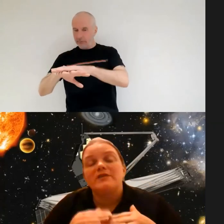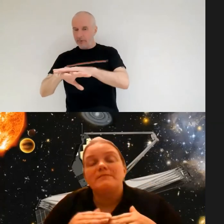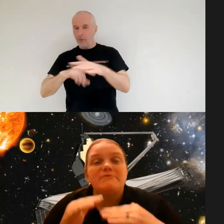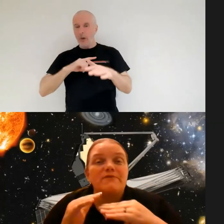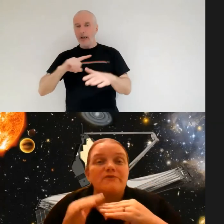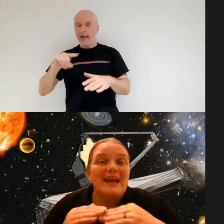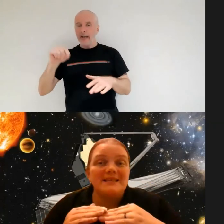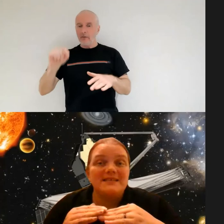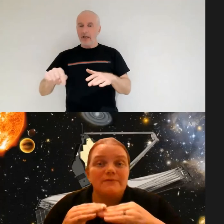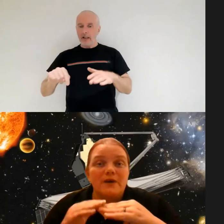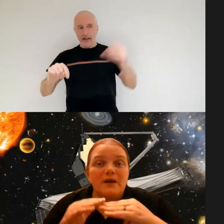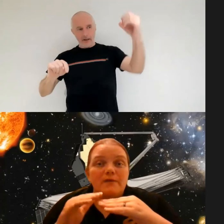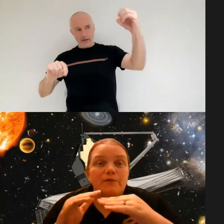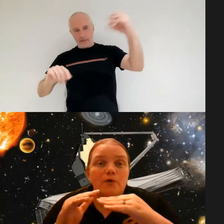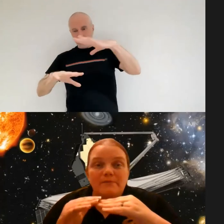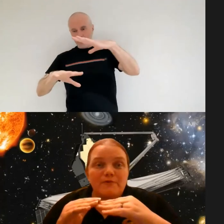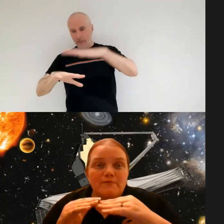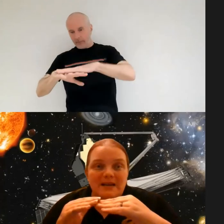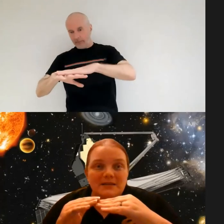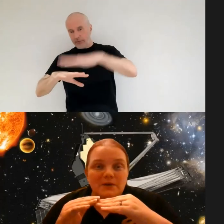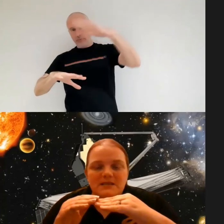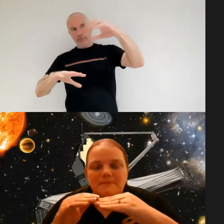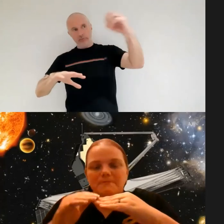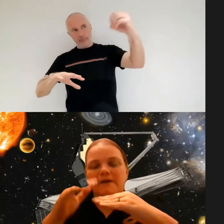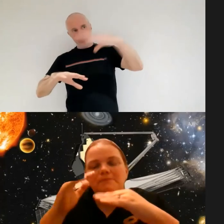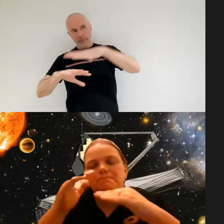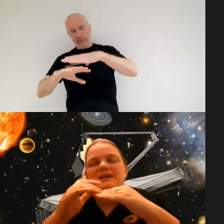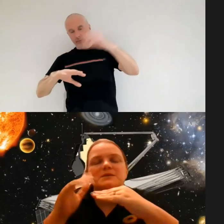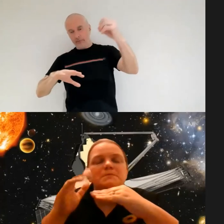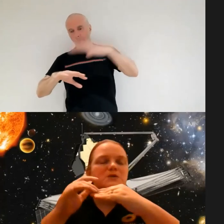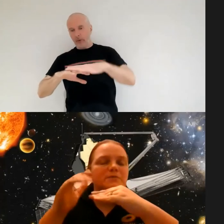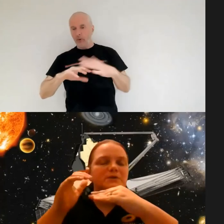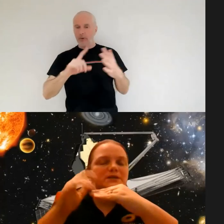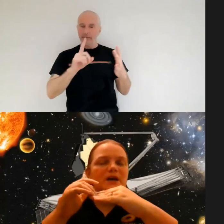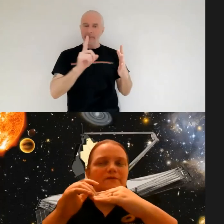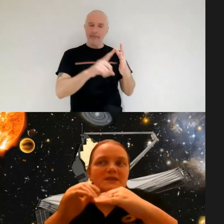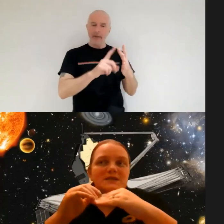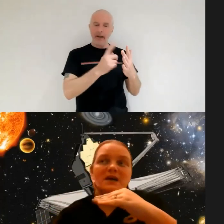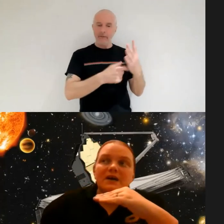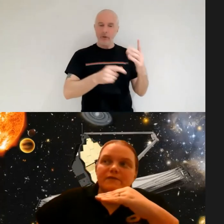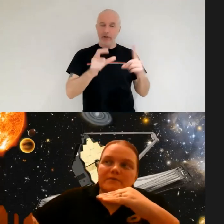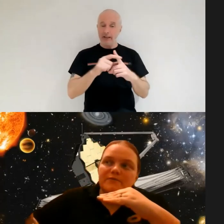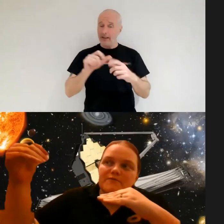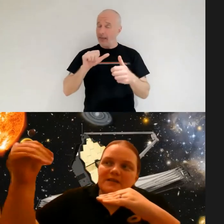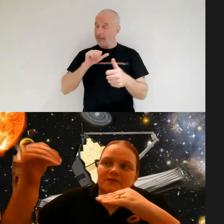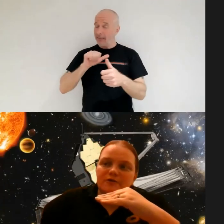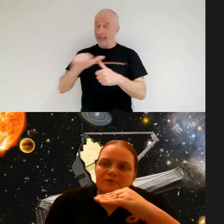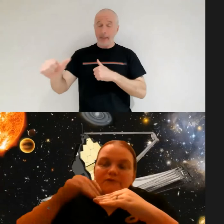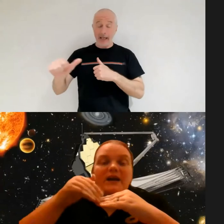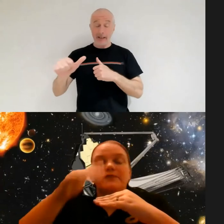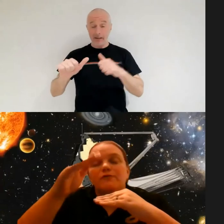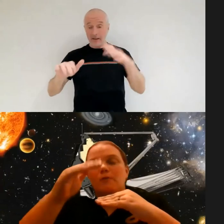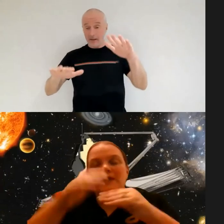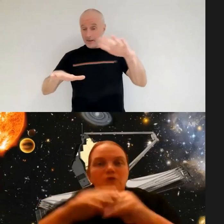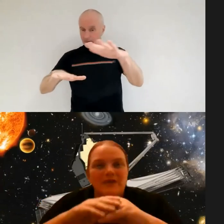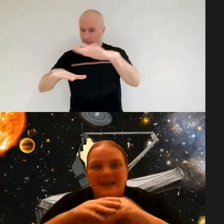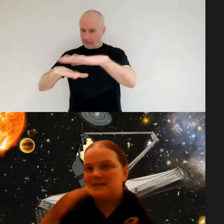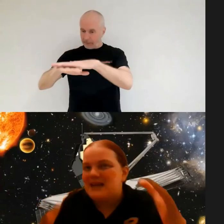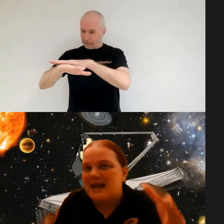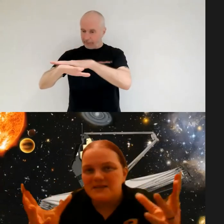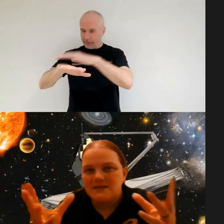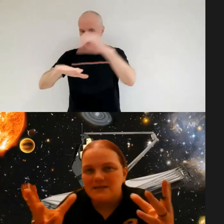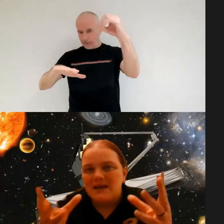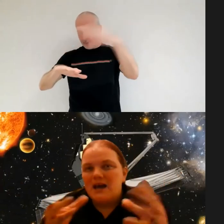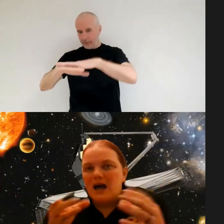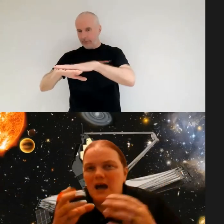is extremely reflective for infrared so it's the very best possible surface for infrared to reflect from and not